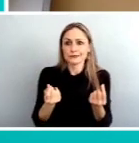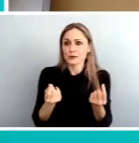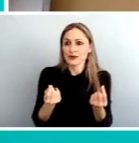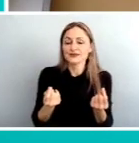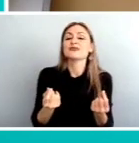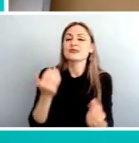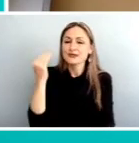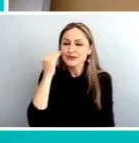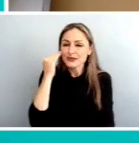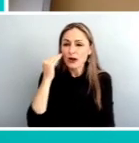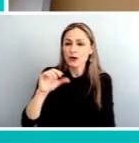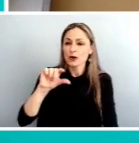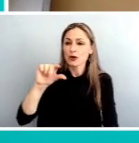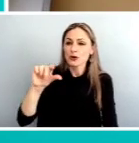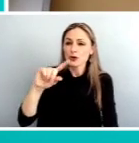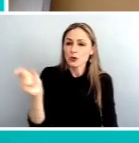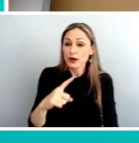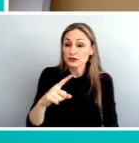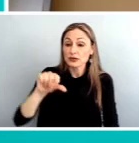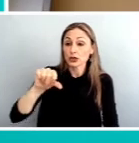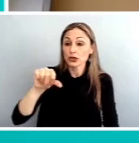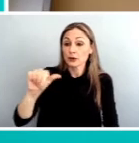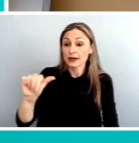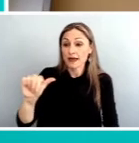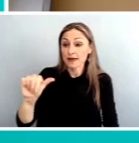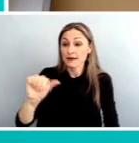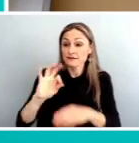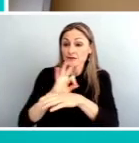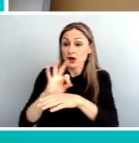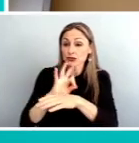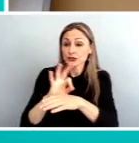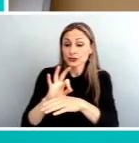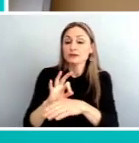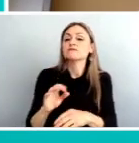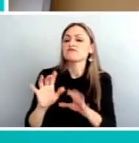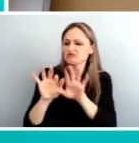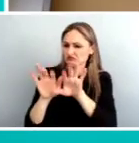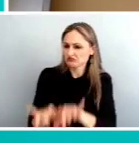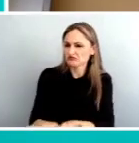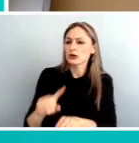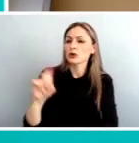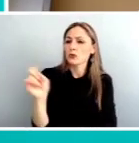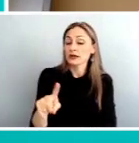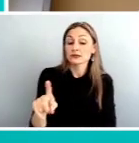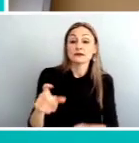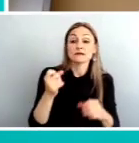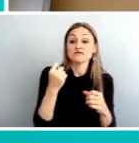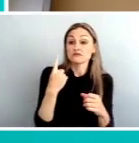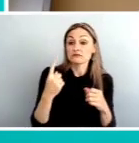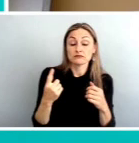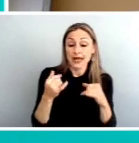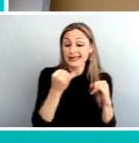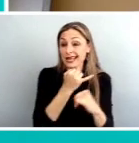your questions in the Q and A function. And at the end of the session, we will